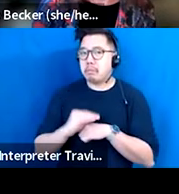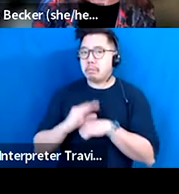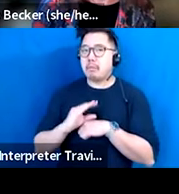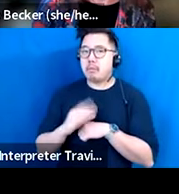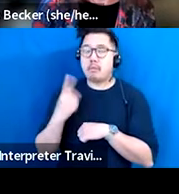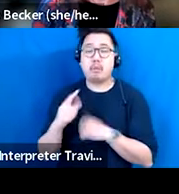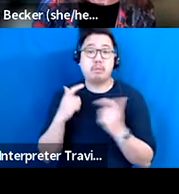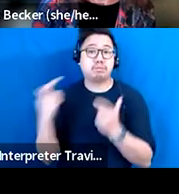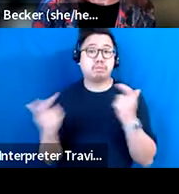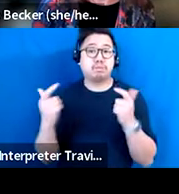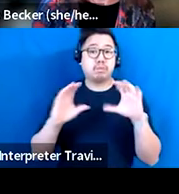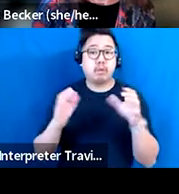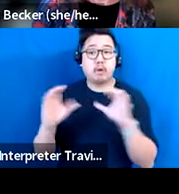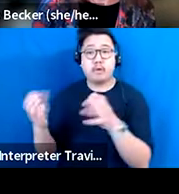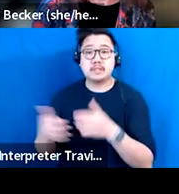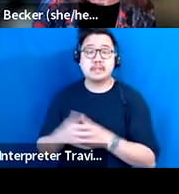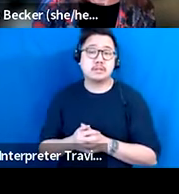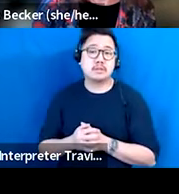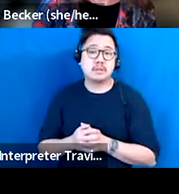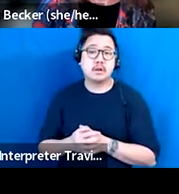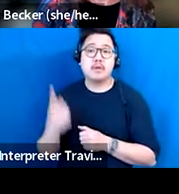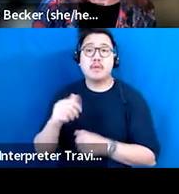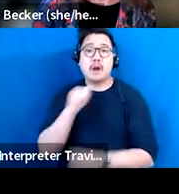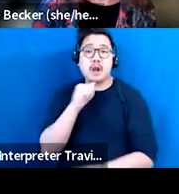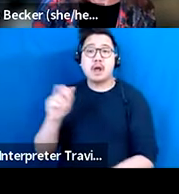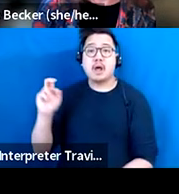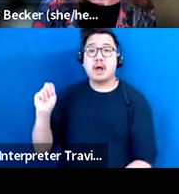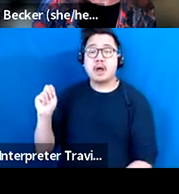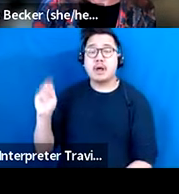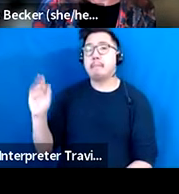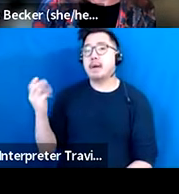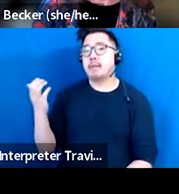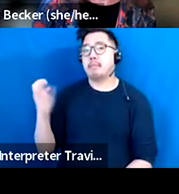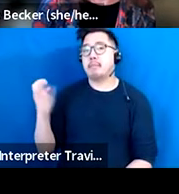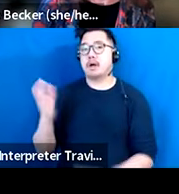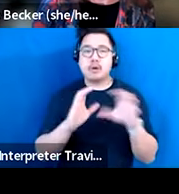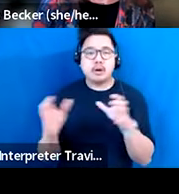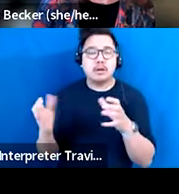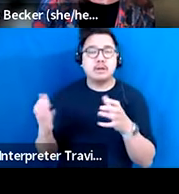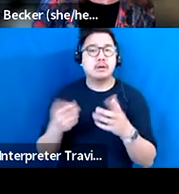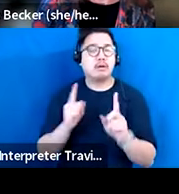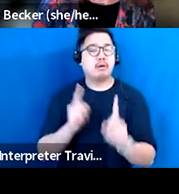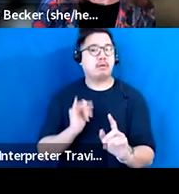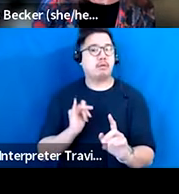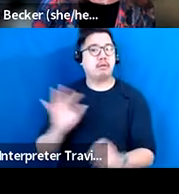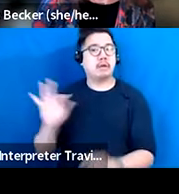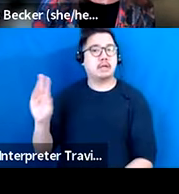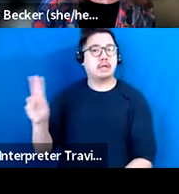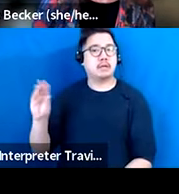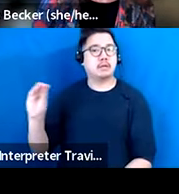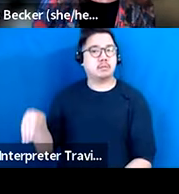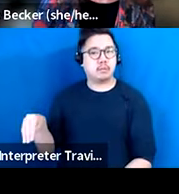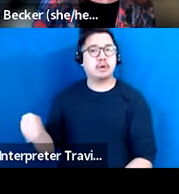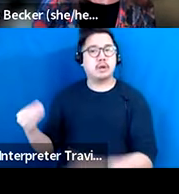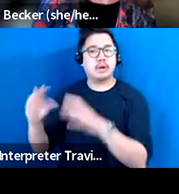organizations, especially for non-BIPOC-led or BIPOC-identifying organizations. And then 92% of them